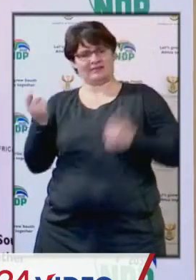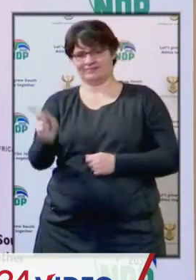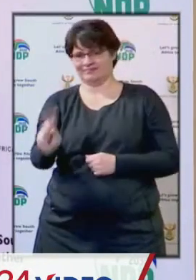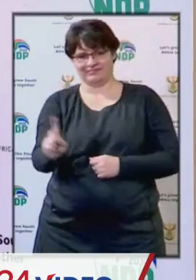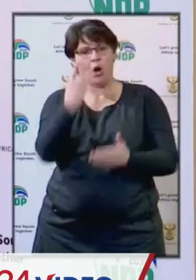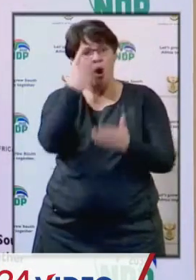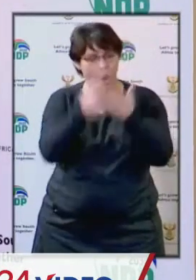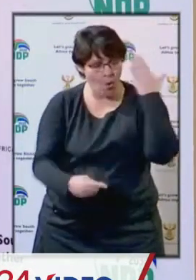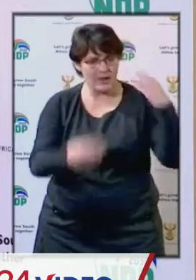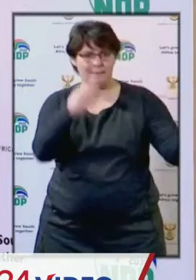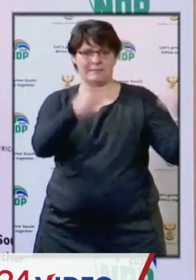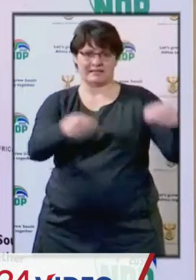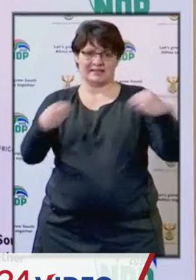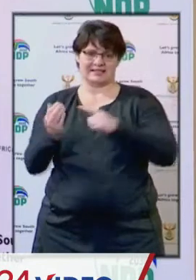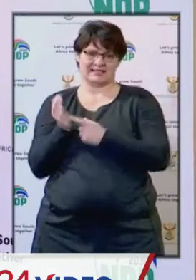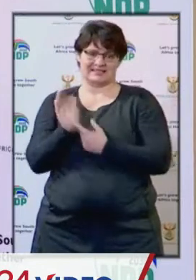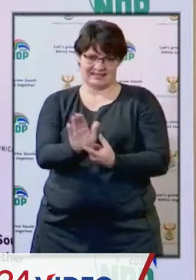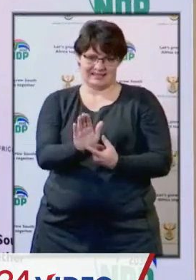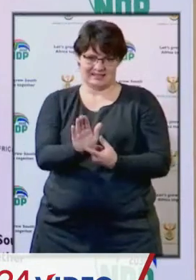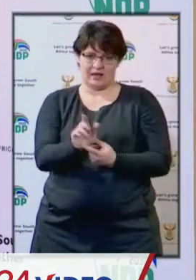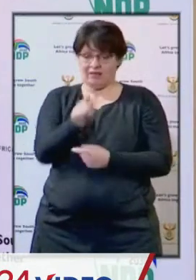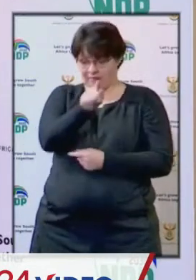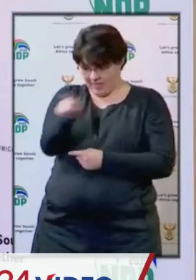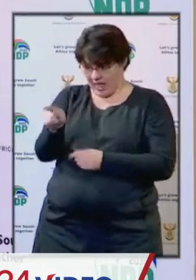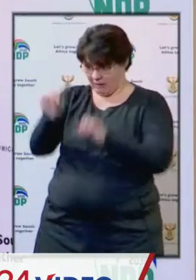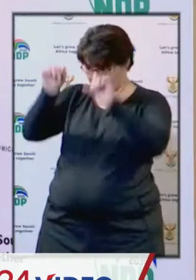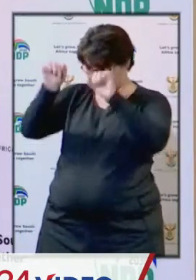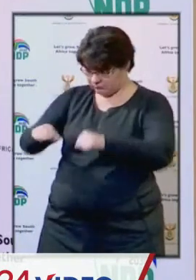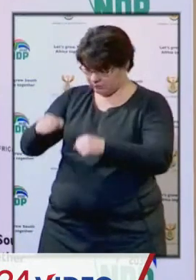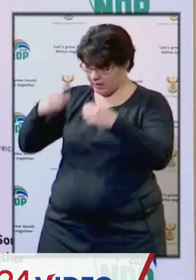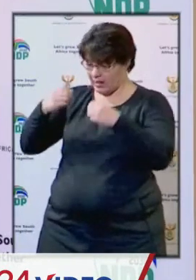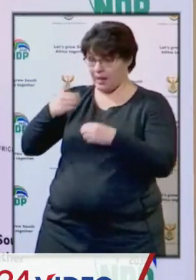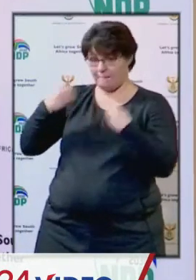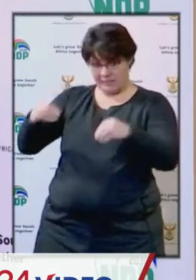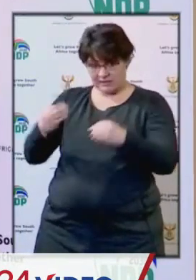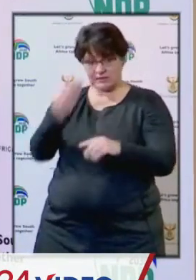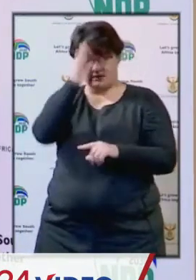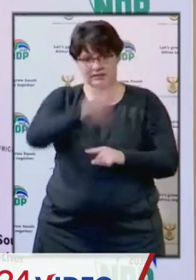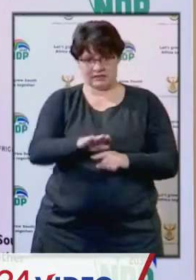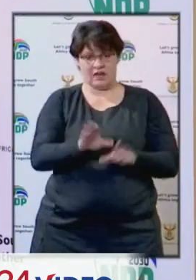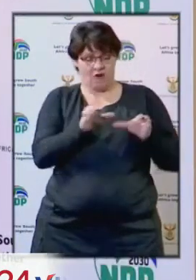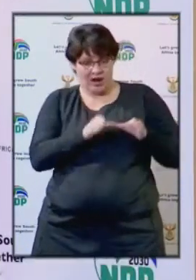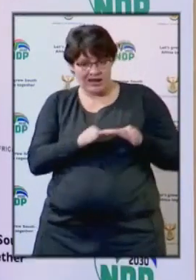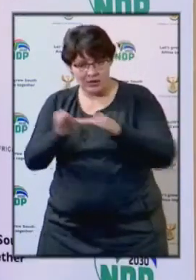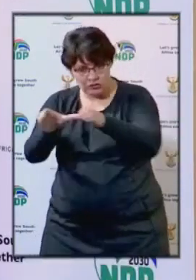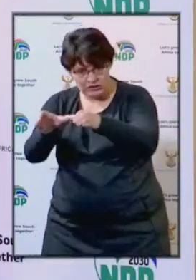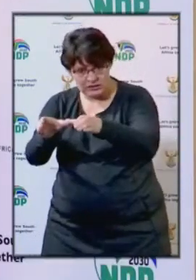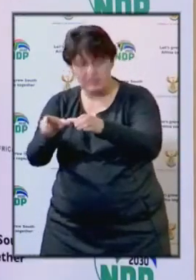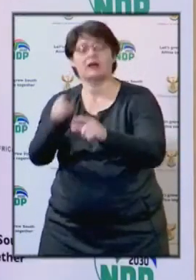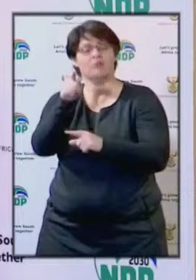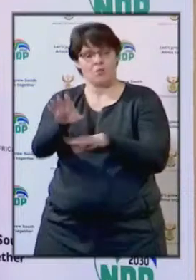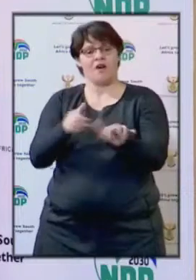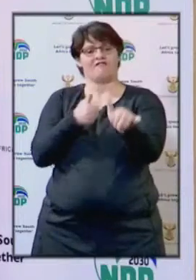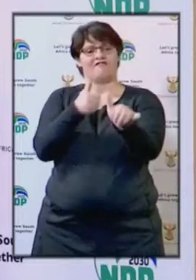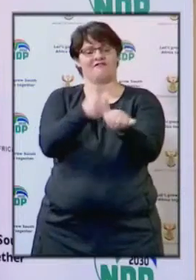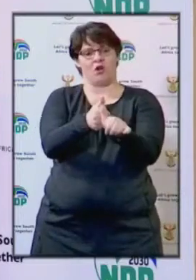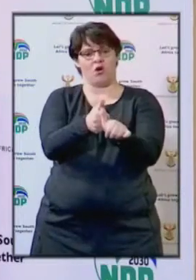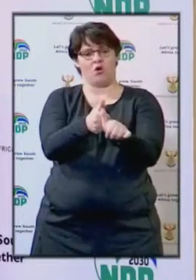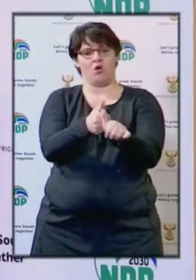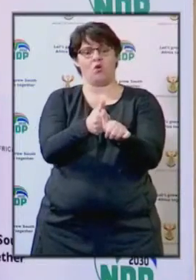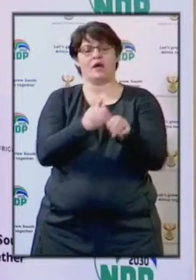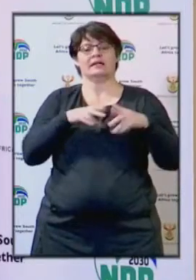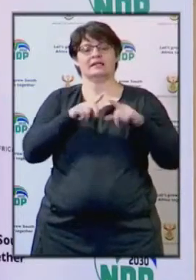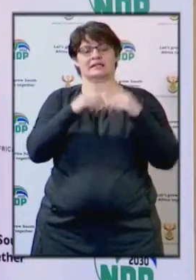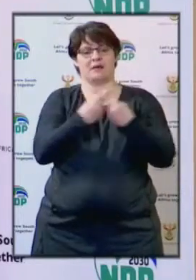only for businesses permitted services. For quarantine, we continue to follow the guidelines of Department